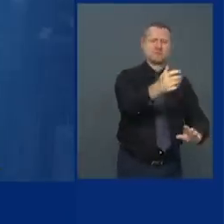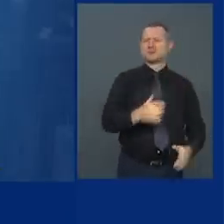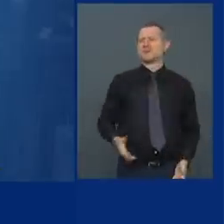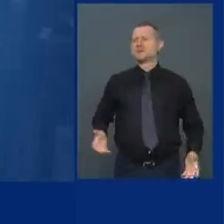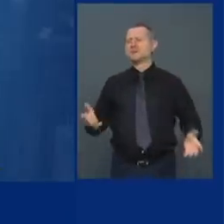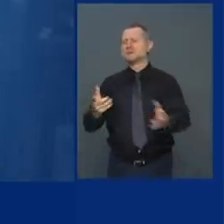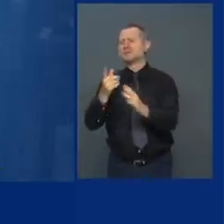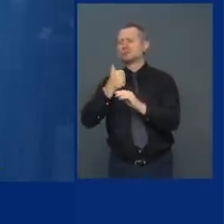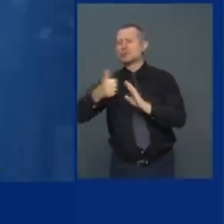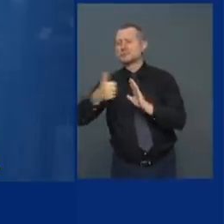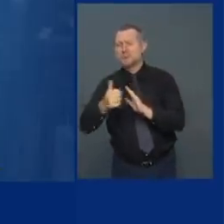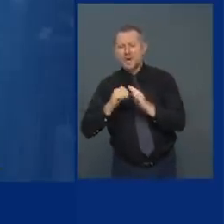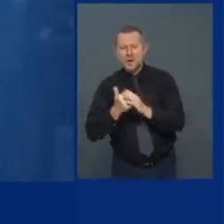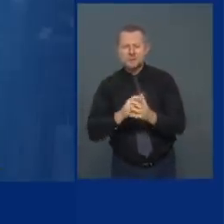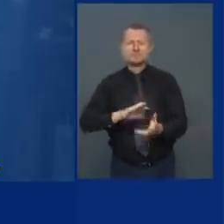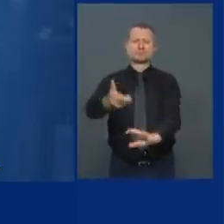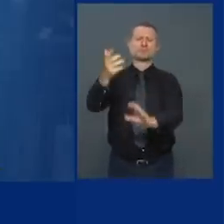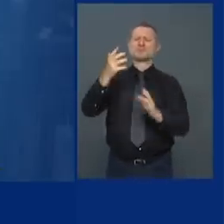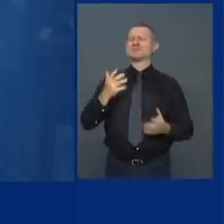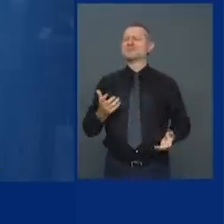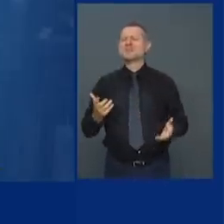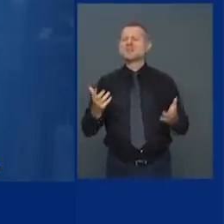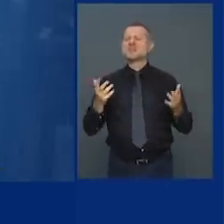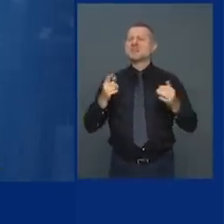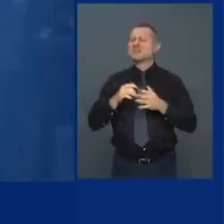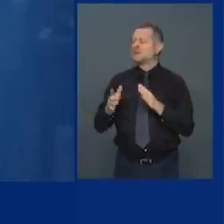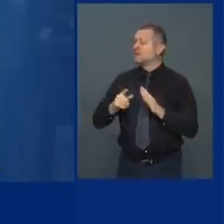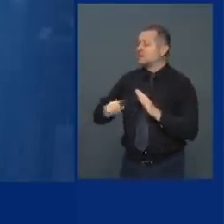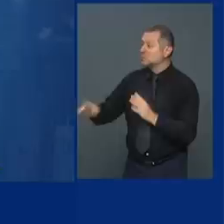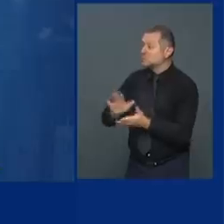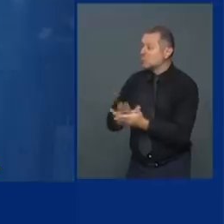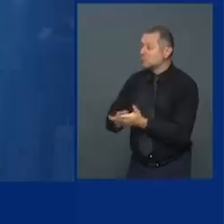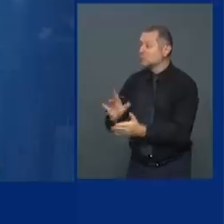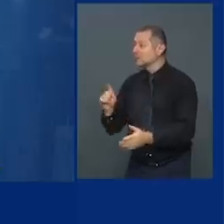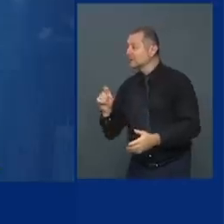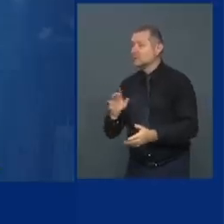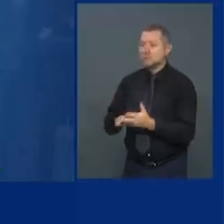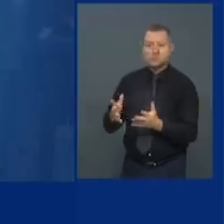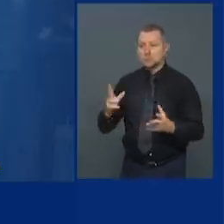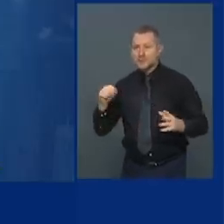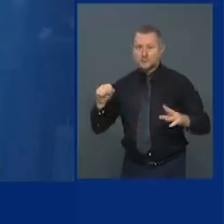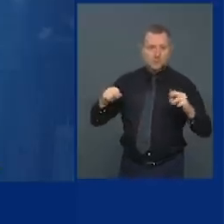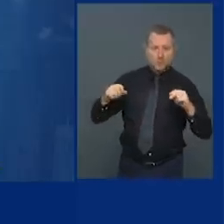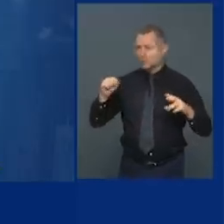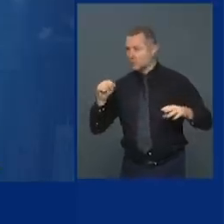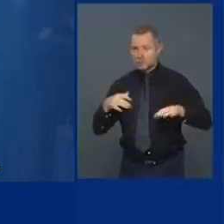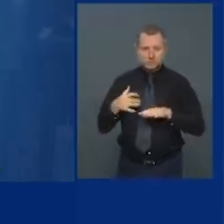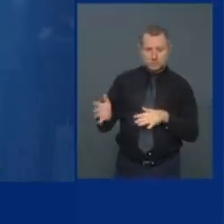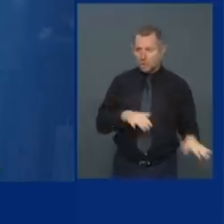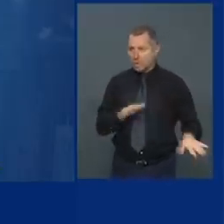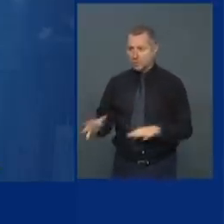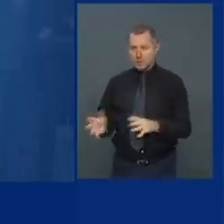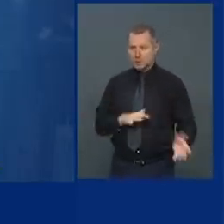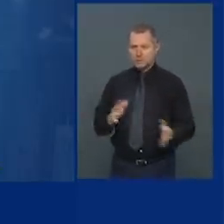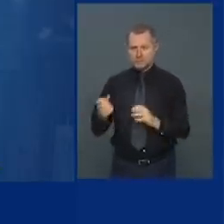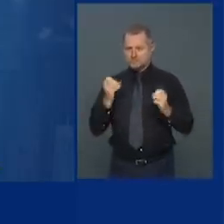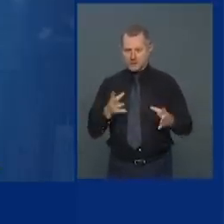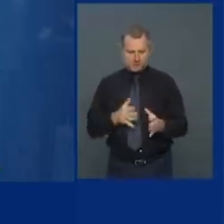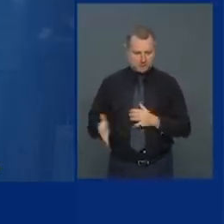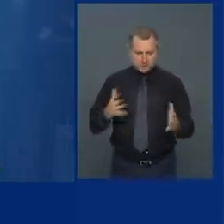Question of children going back to school. Yes, they are. No, they're not. Yes, they are. People trying to make plans.